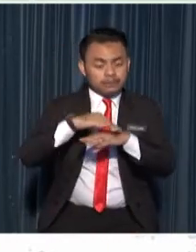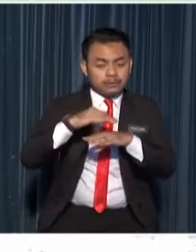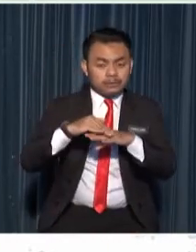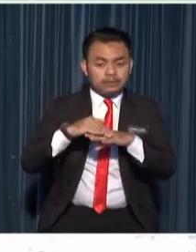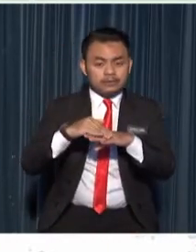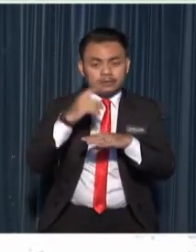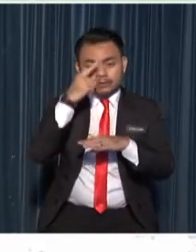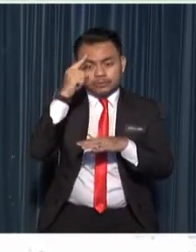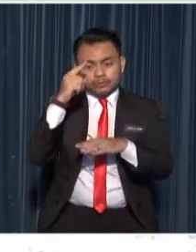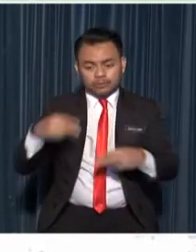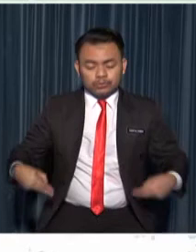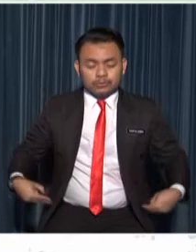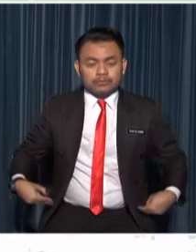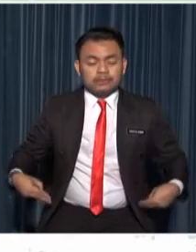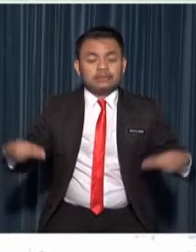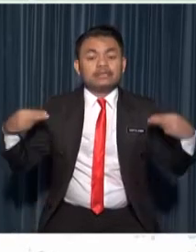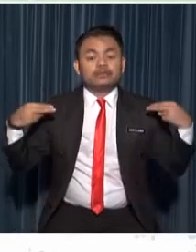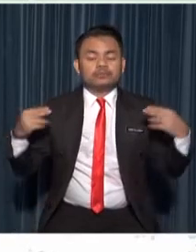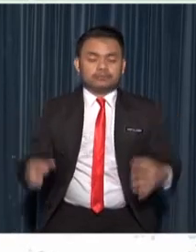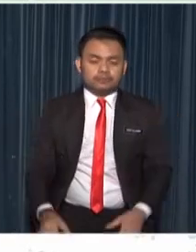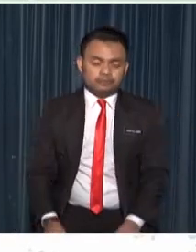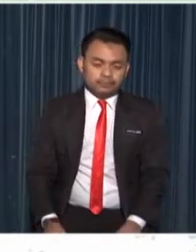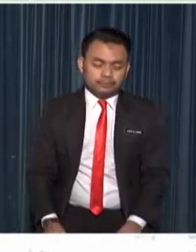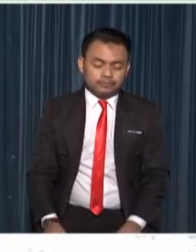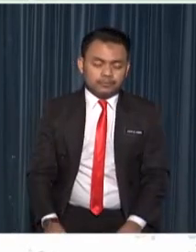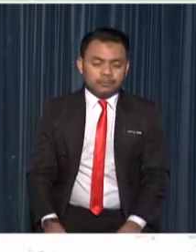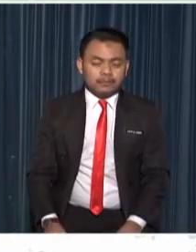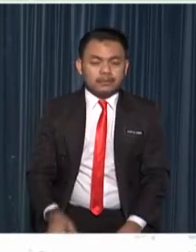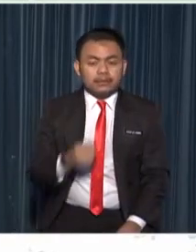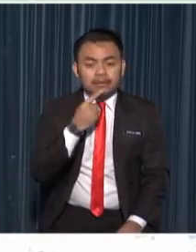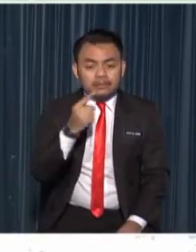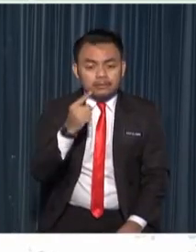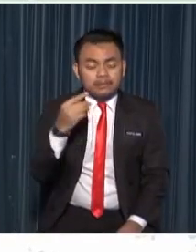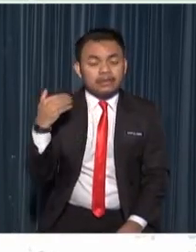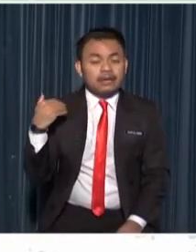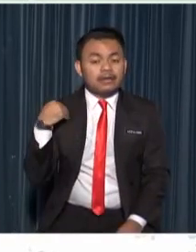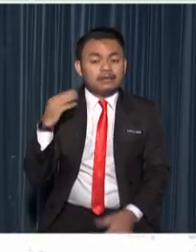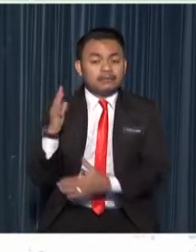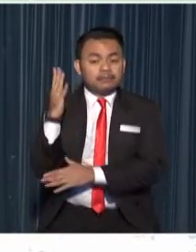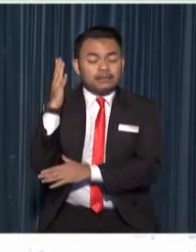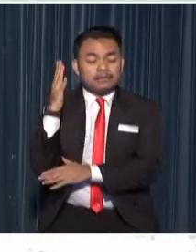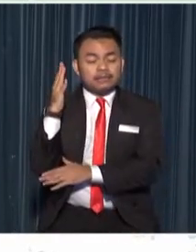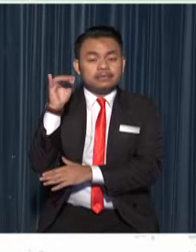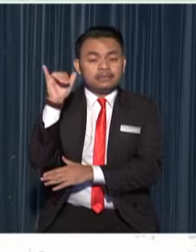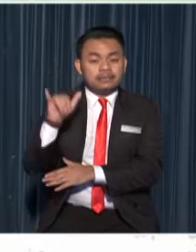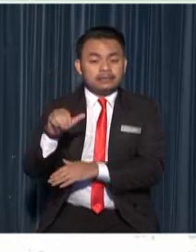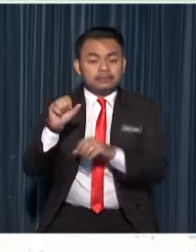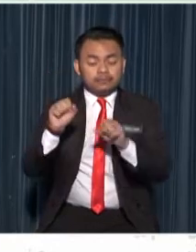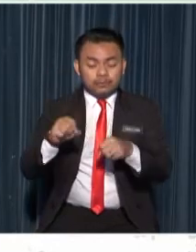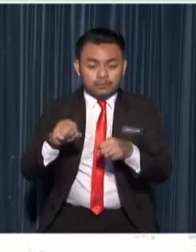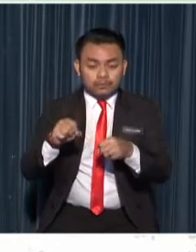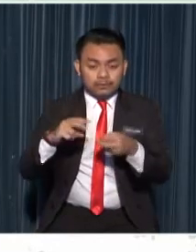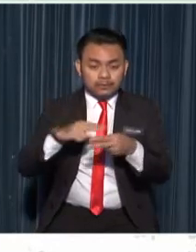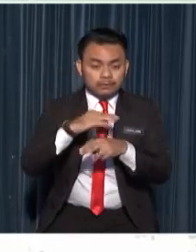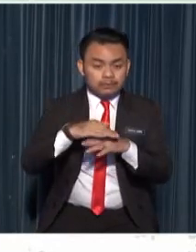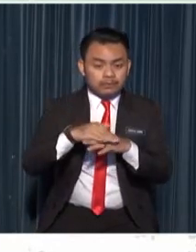explain that certain plants can reproduce through various